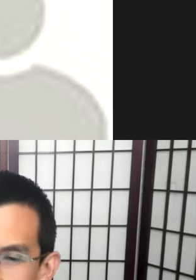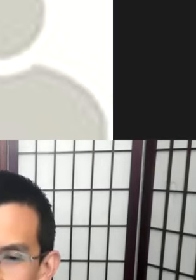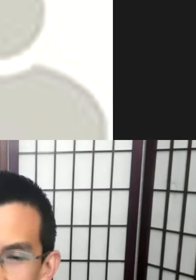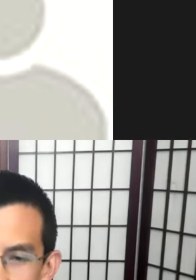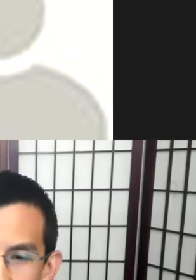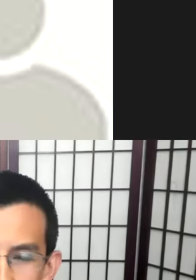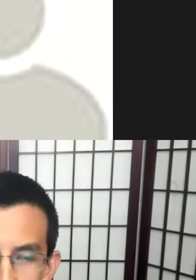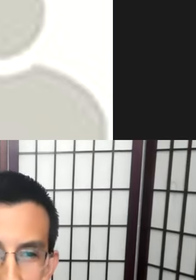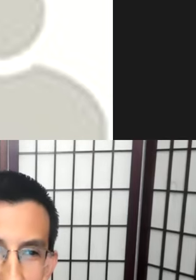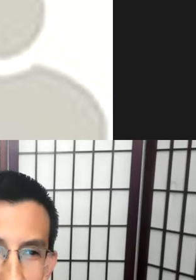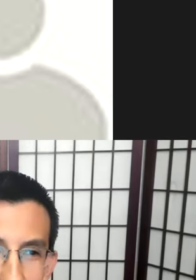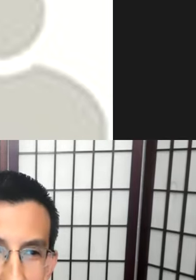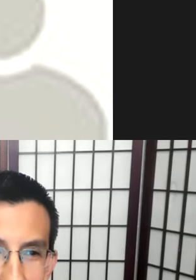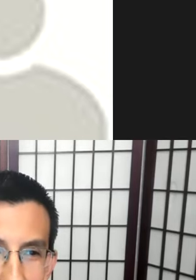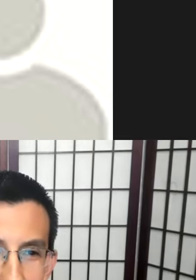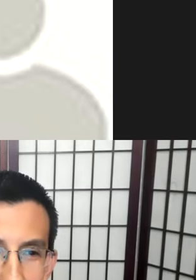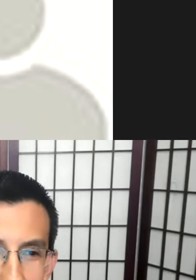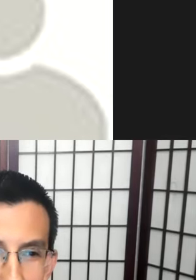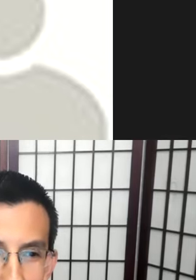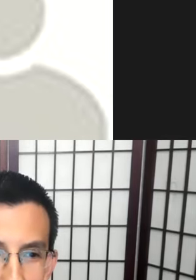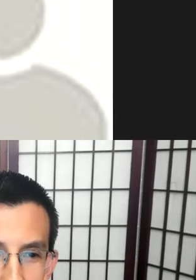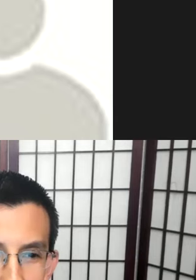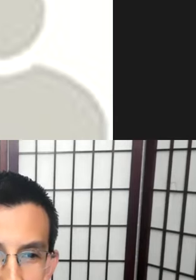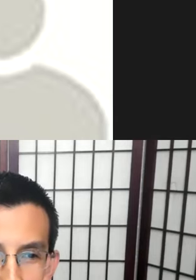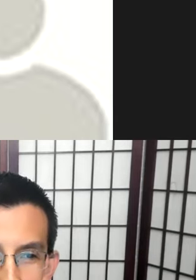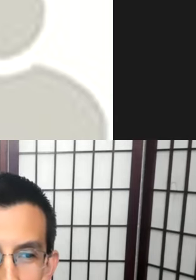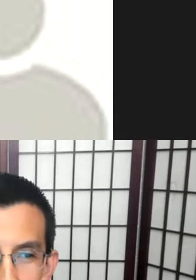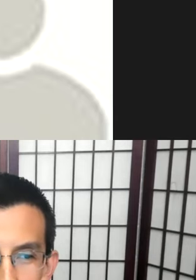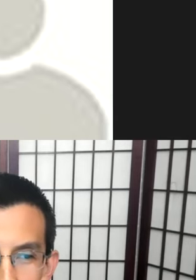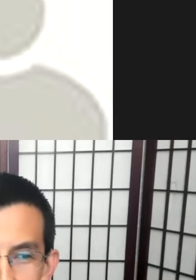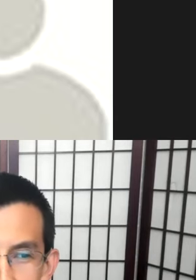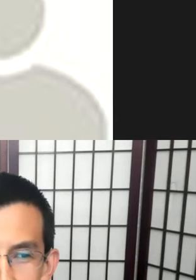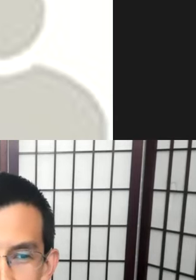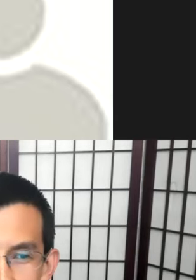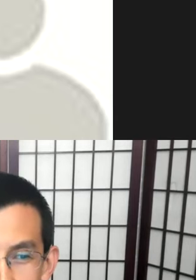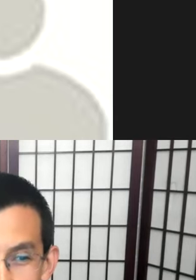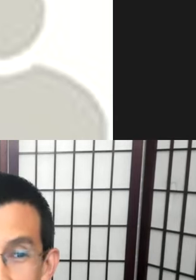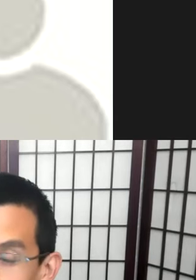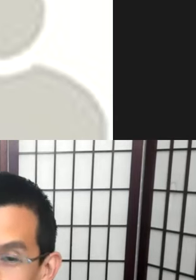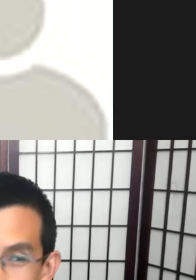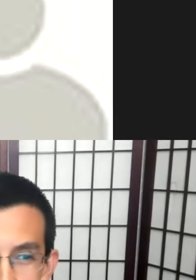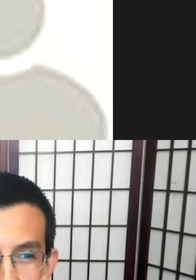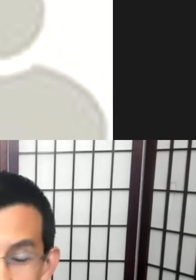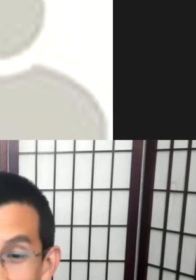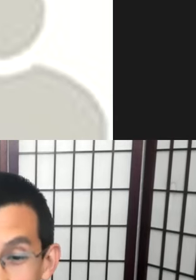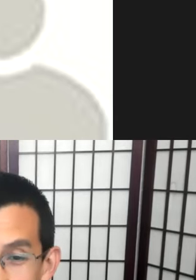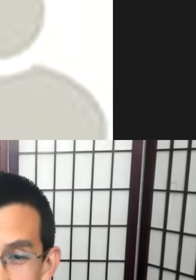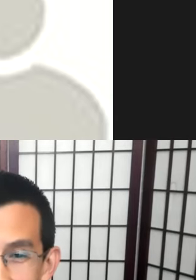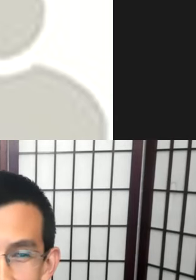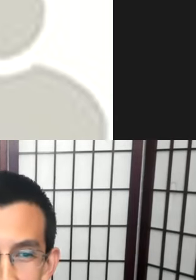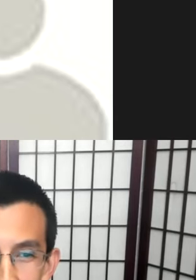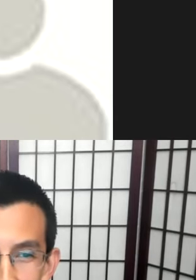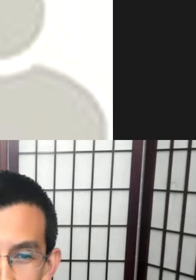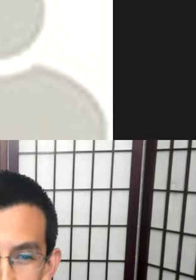I'll just sort of address some of the ideas that come to mind. One is that I think we need to really call out people